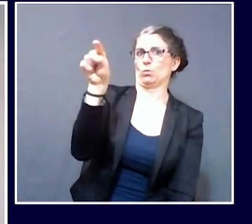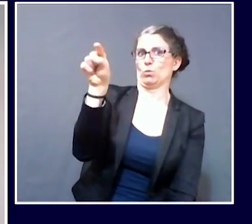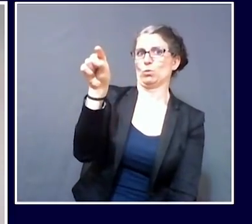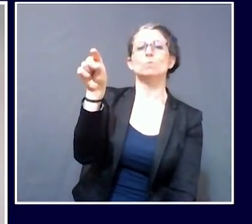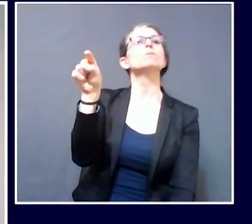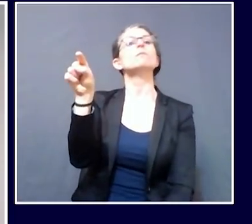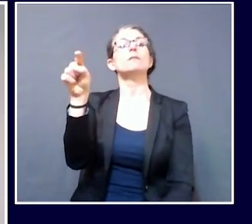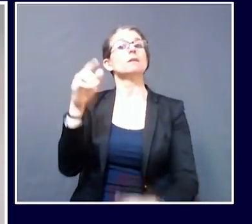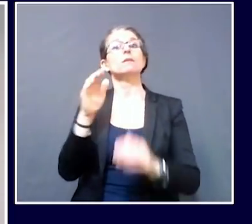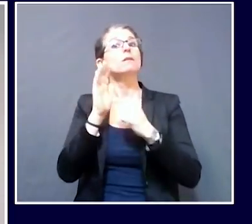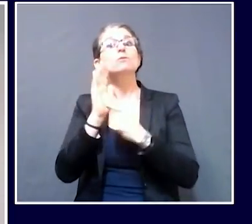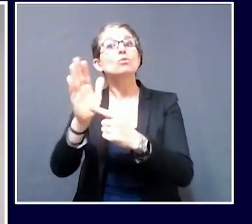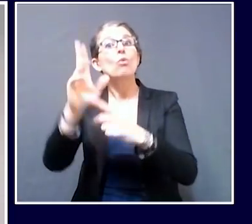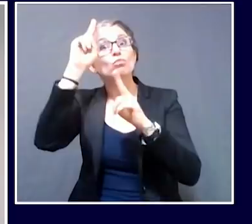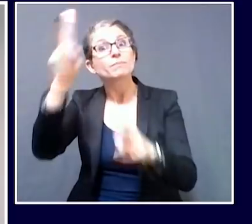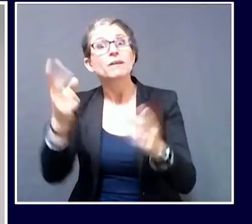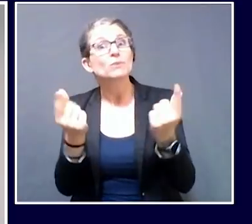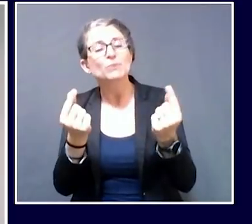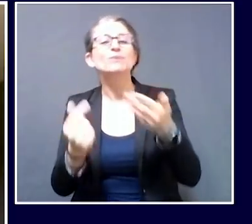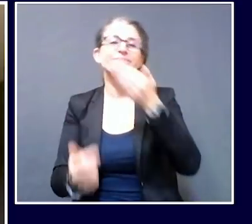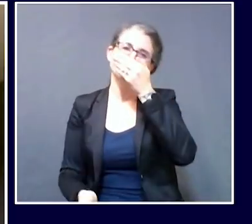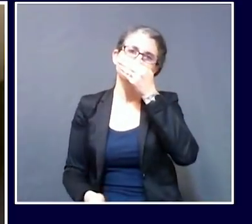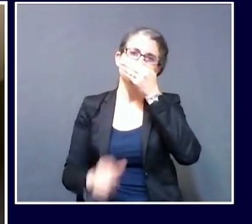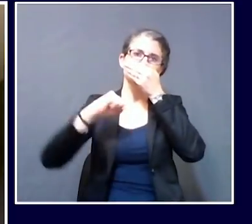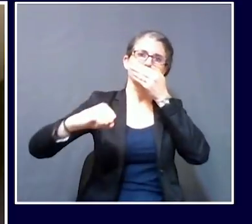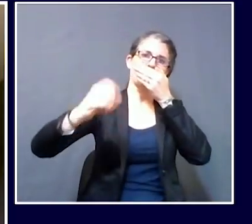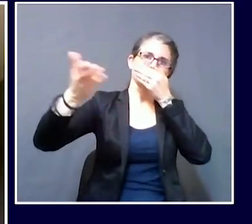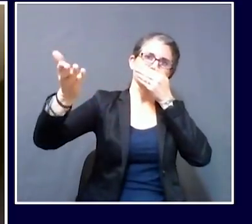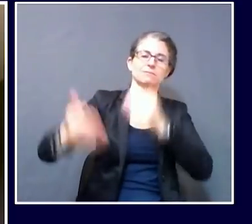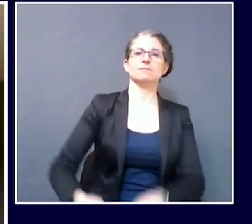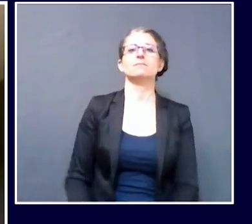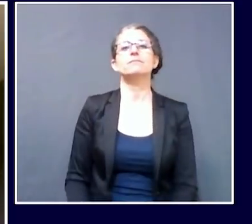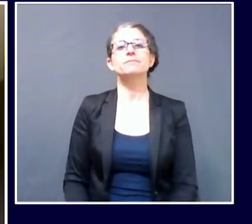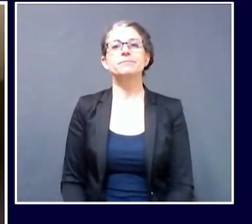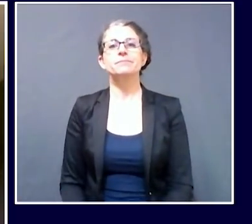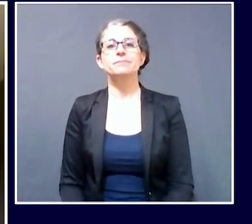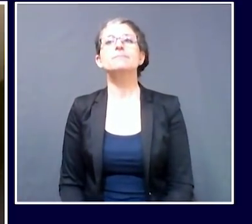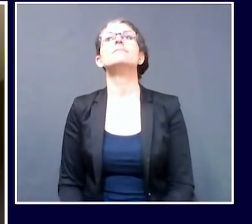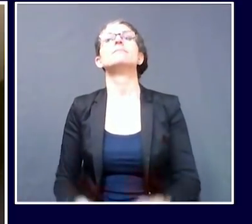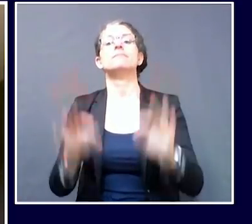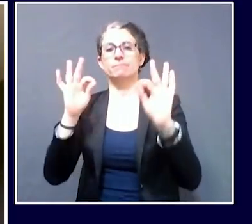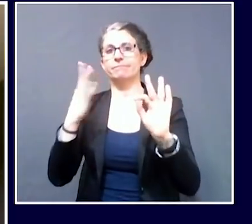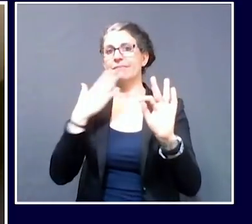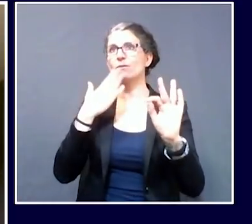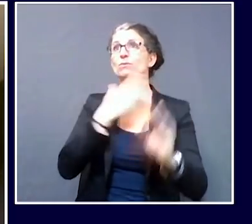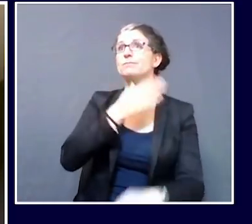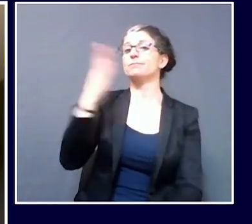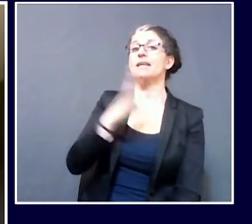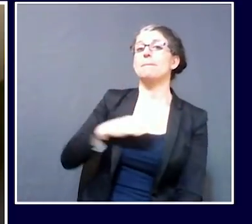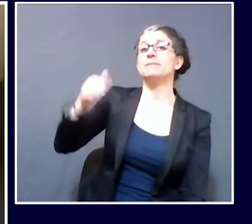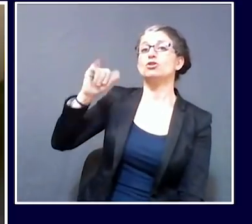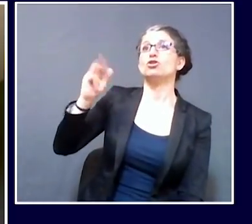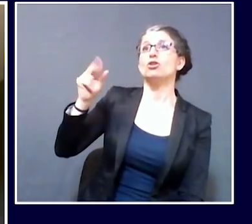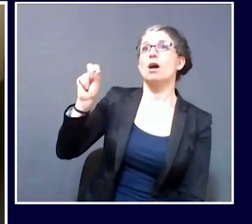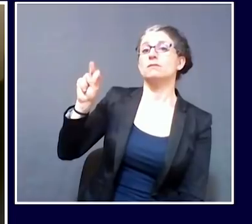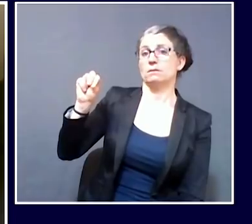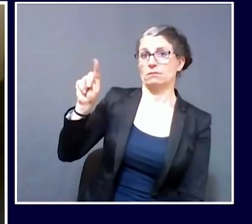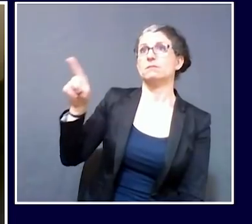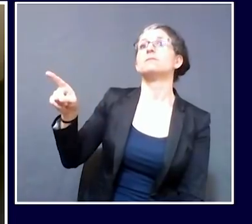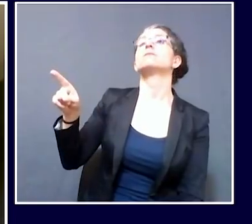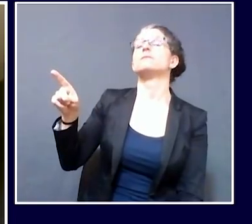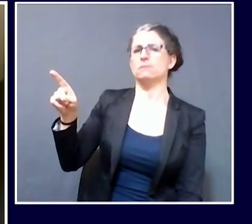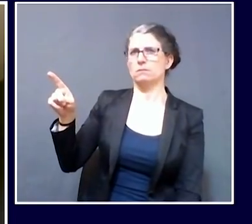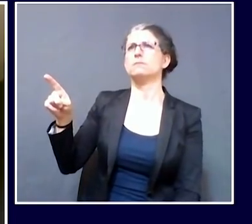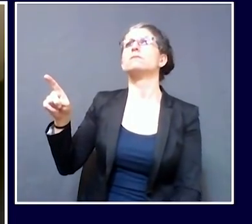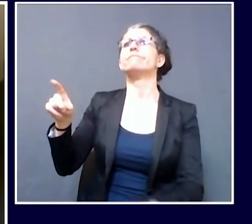Now for Commissioner Johnson, I have a quote here, and I'm not sure if you've seen it. It's from the ACLU of Maine.